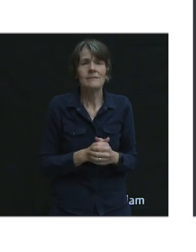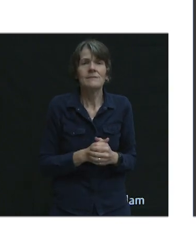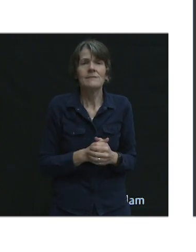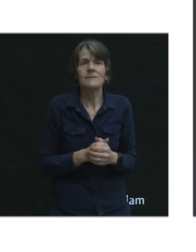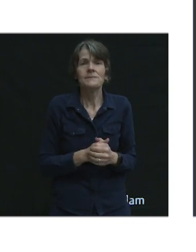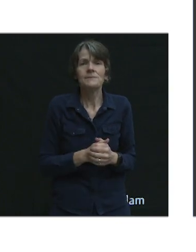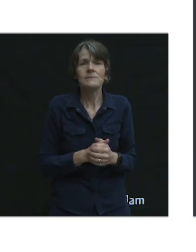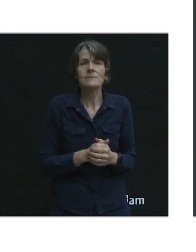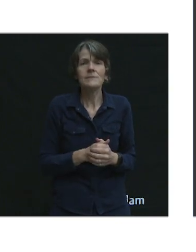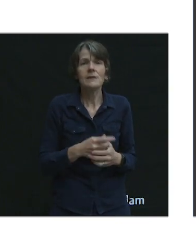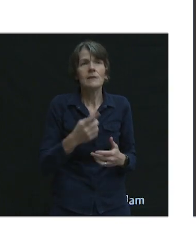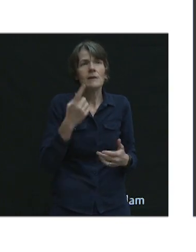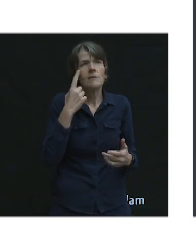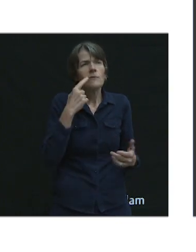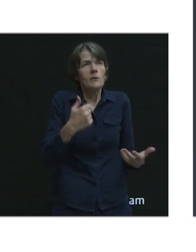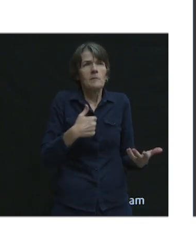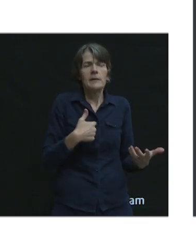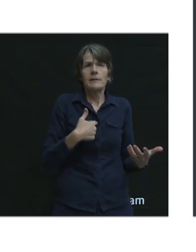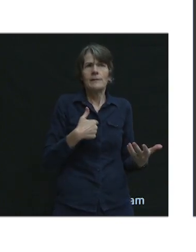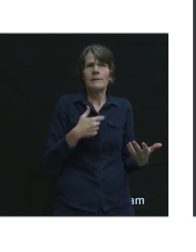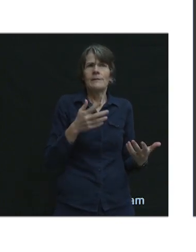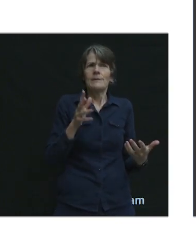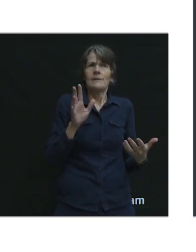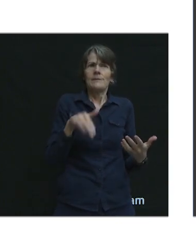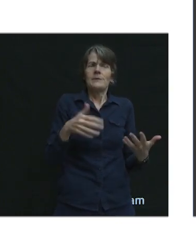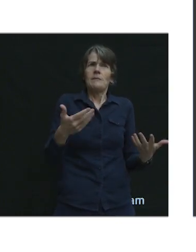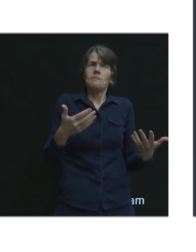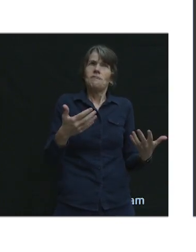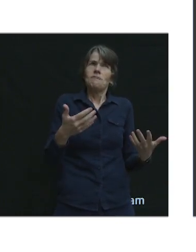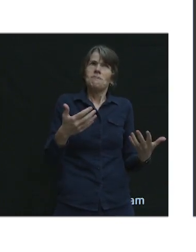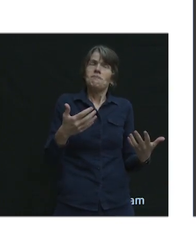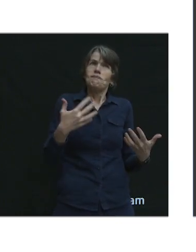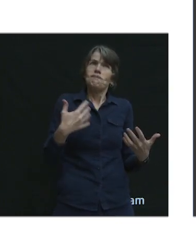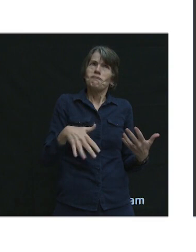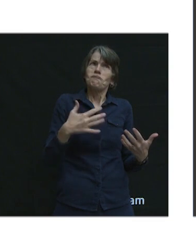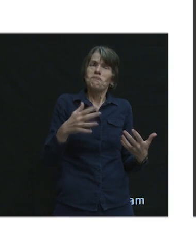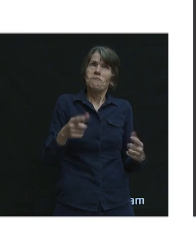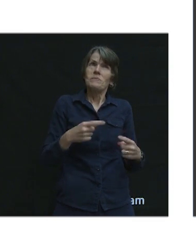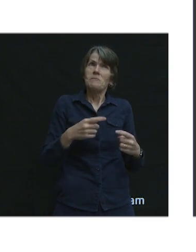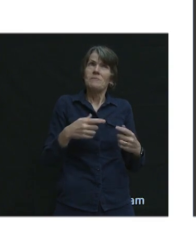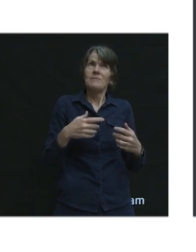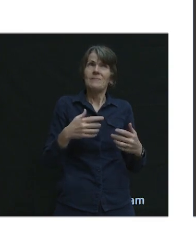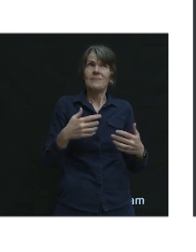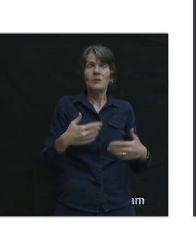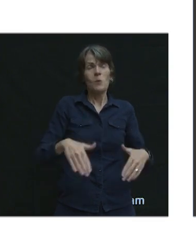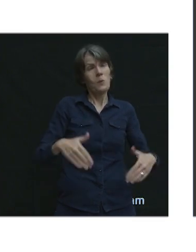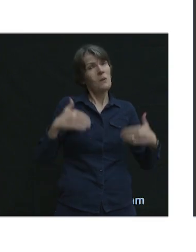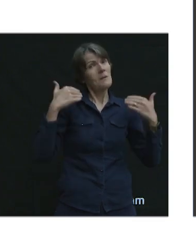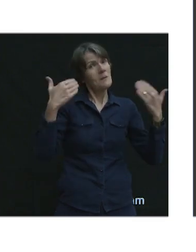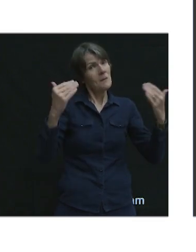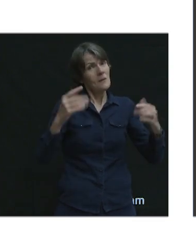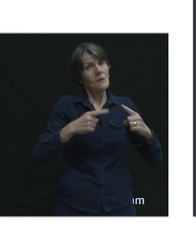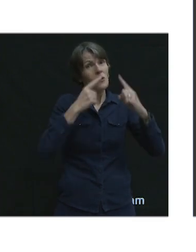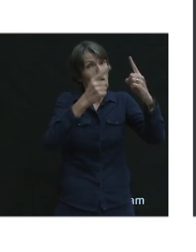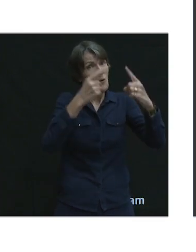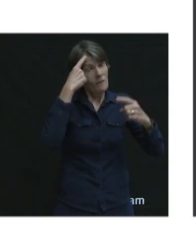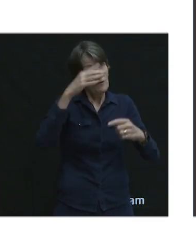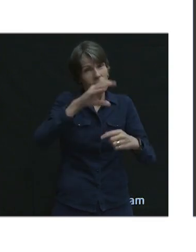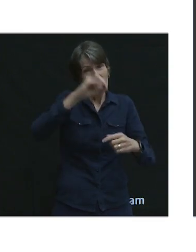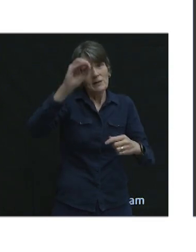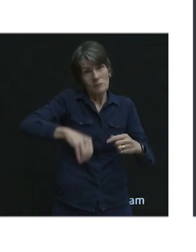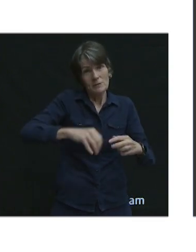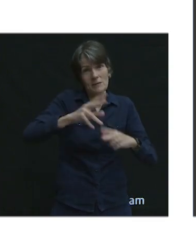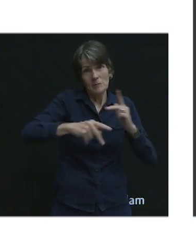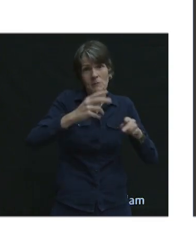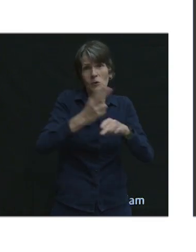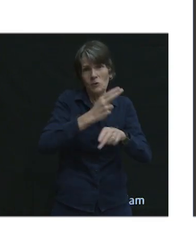So to meet that kind of bold goal, 50% of trips by active and public transportation, I told you there's evidence, there's strategies, there's ways to get